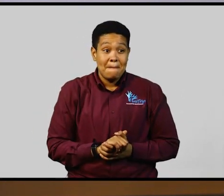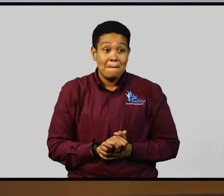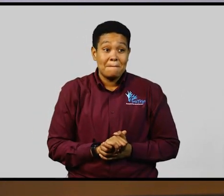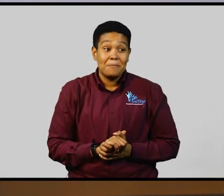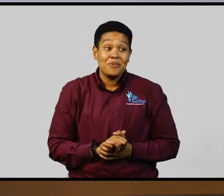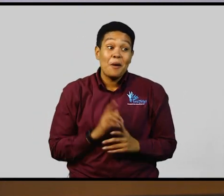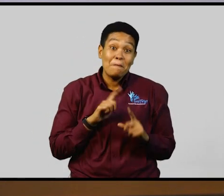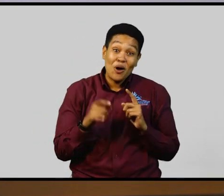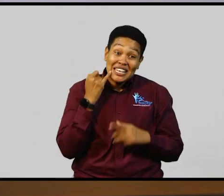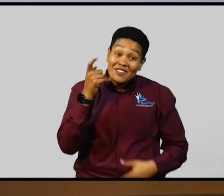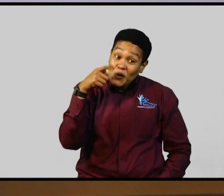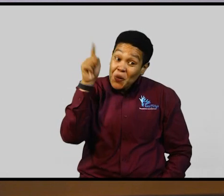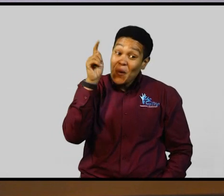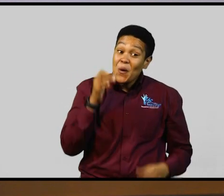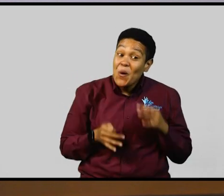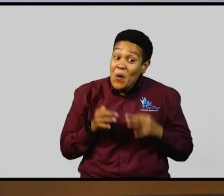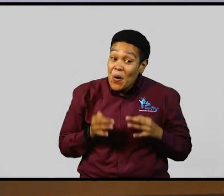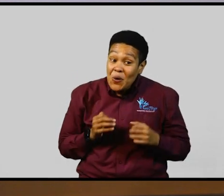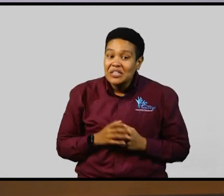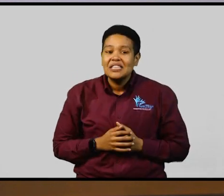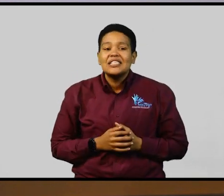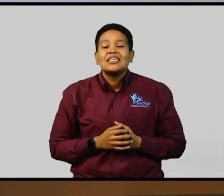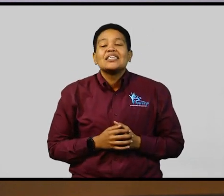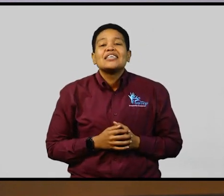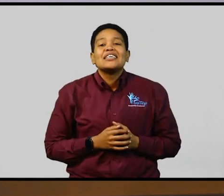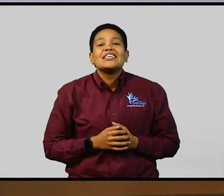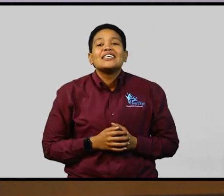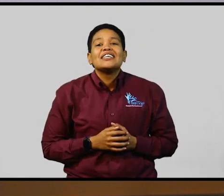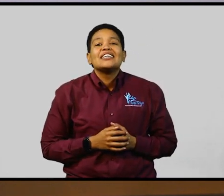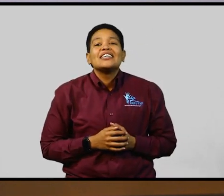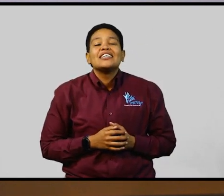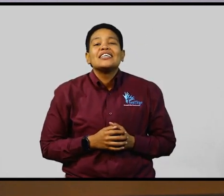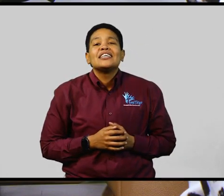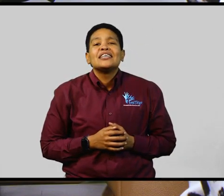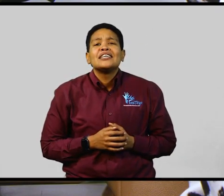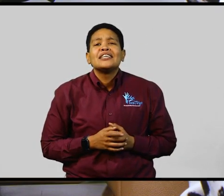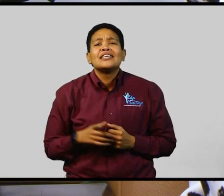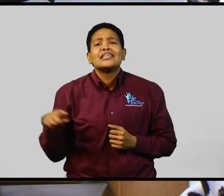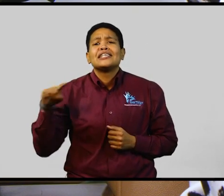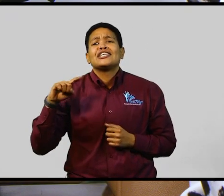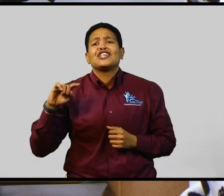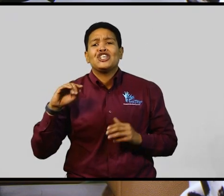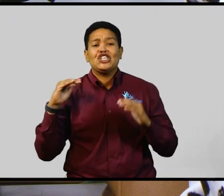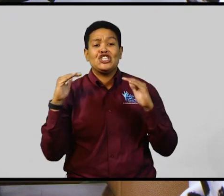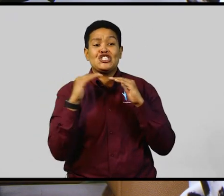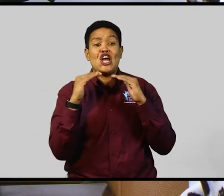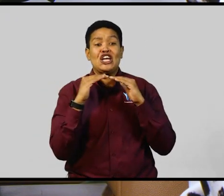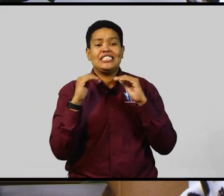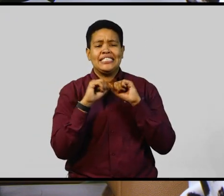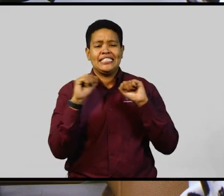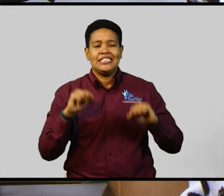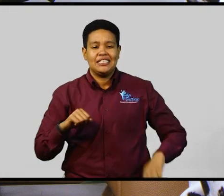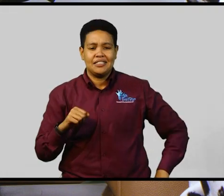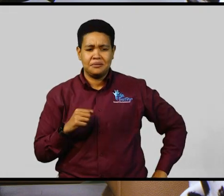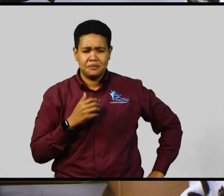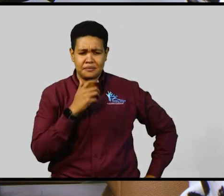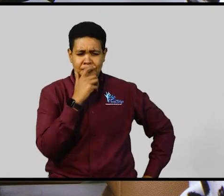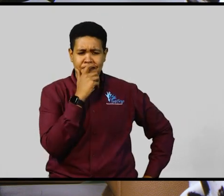likely to happen is that these justice systems love to see